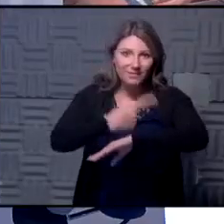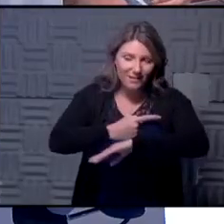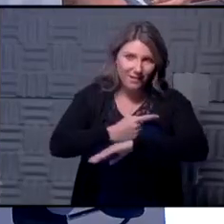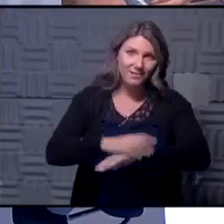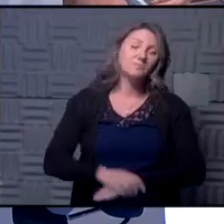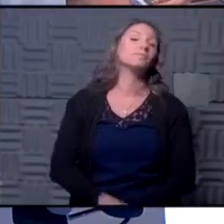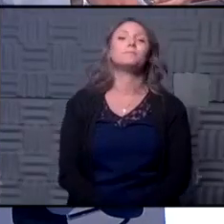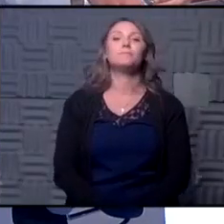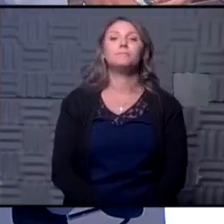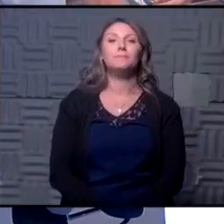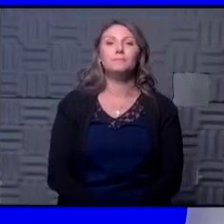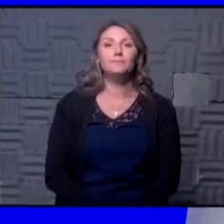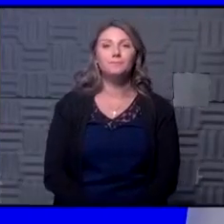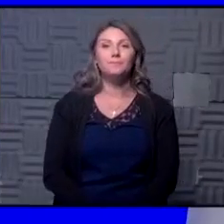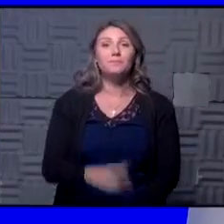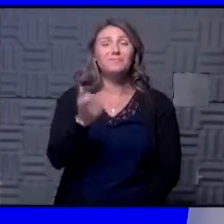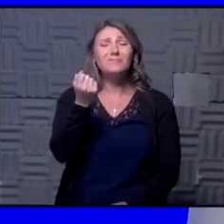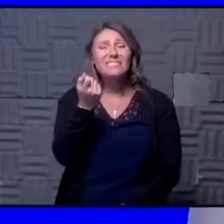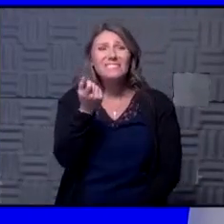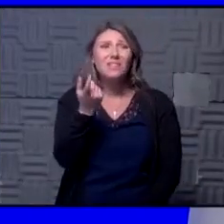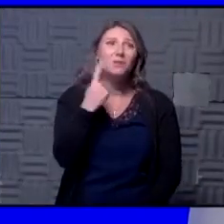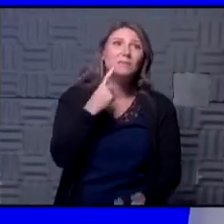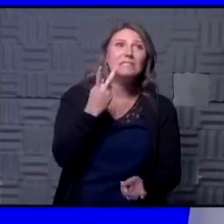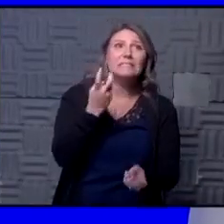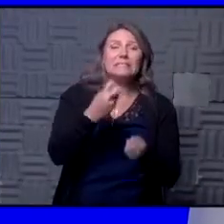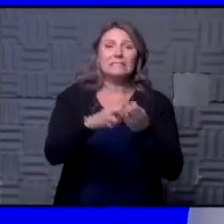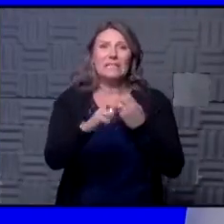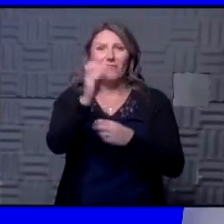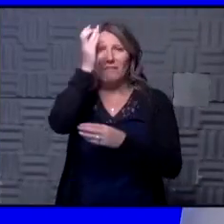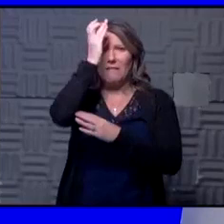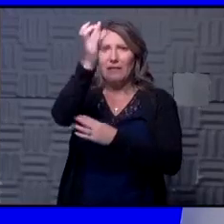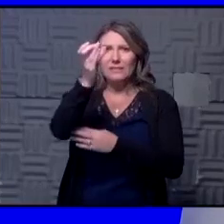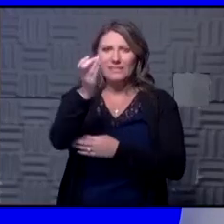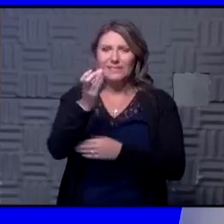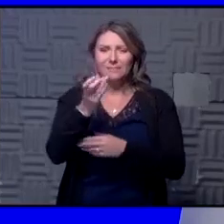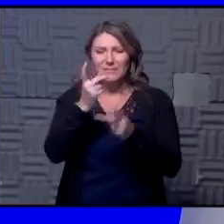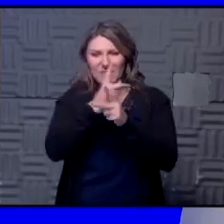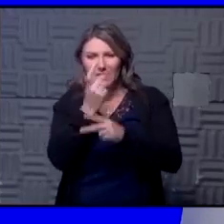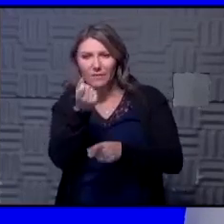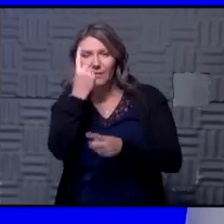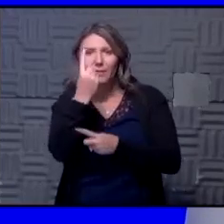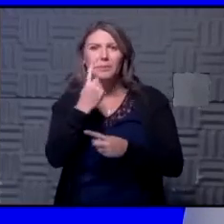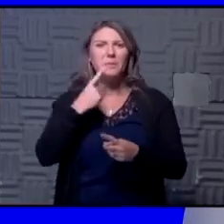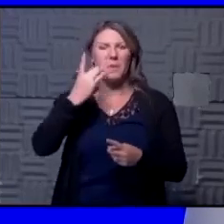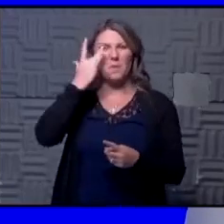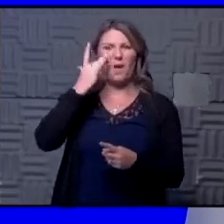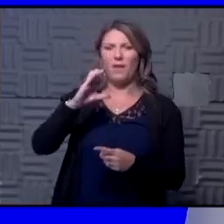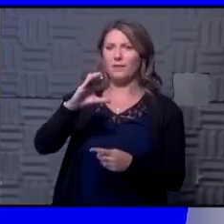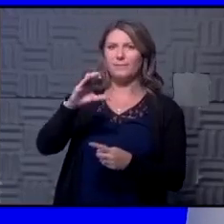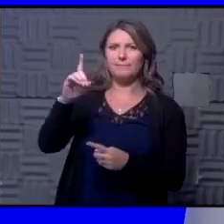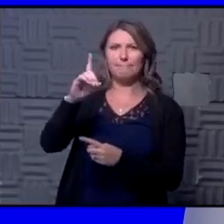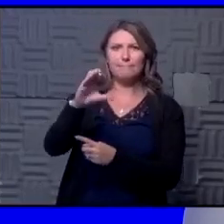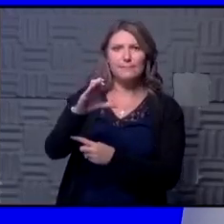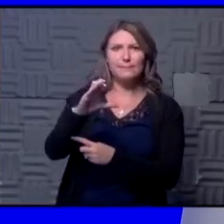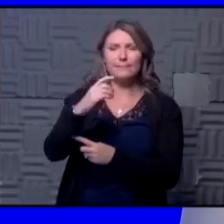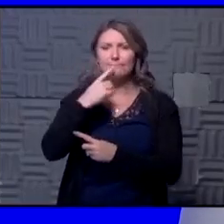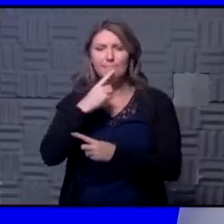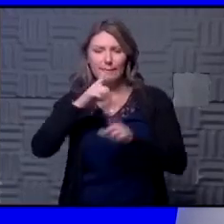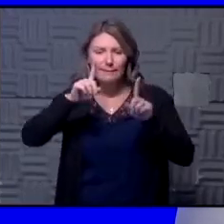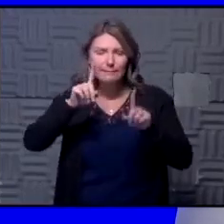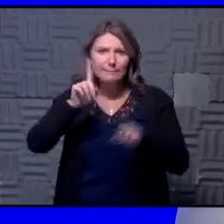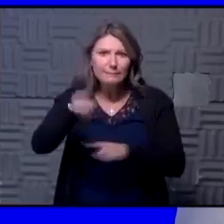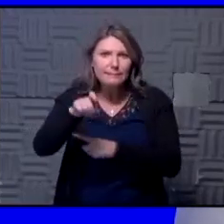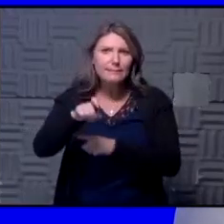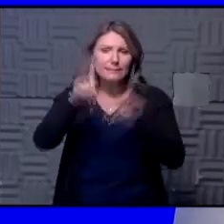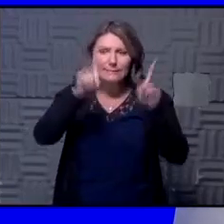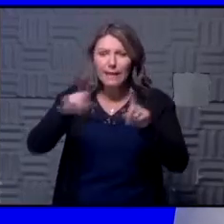so okay it is a little bit difficult concept to understand um you know why would the CDC say we need to test when they